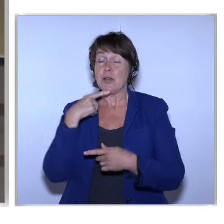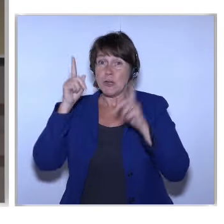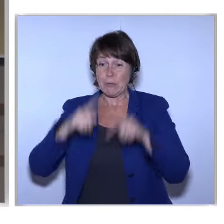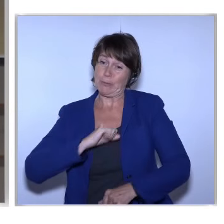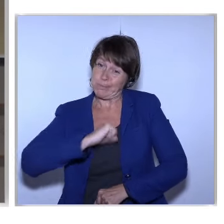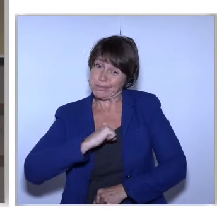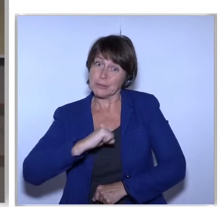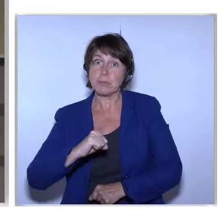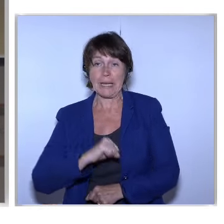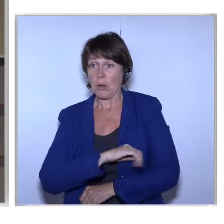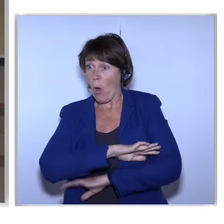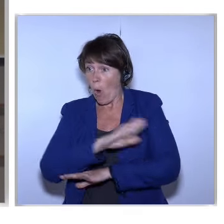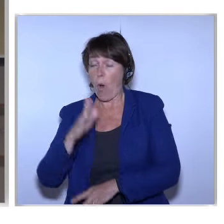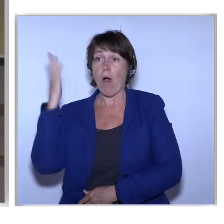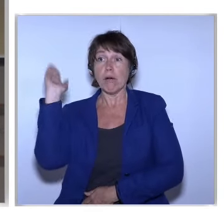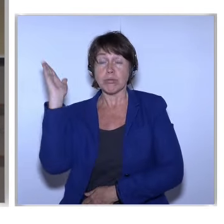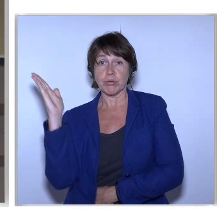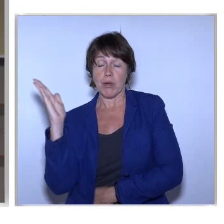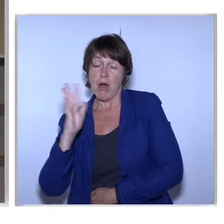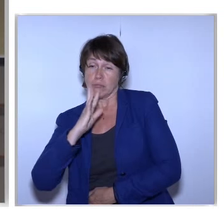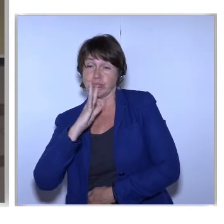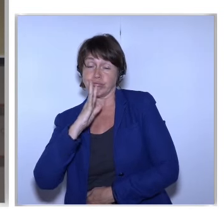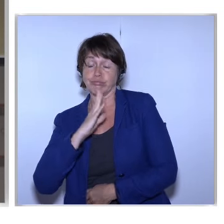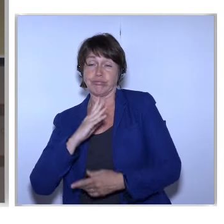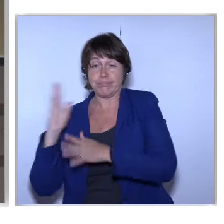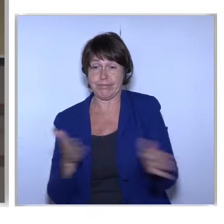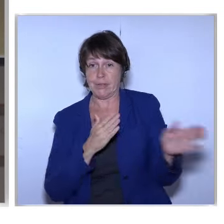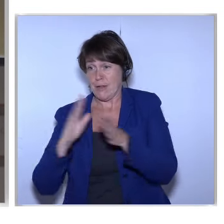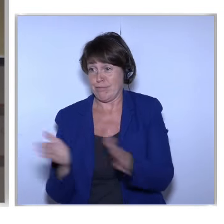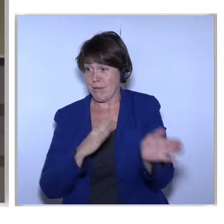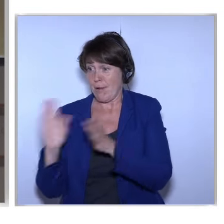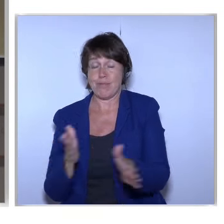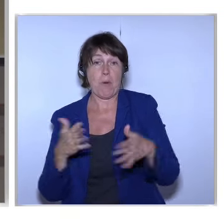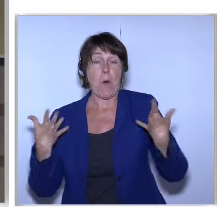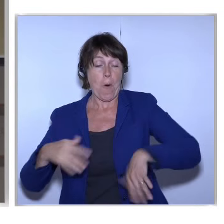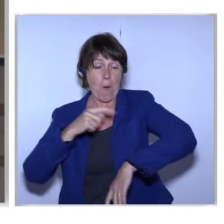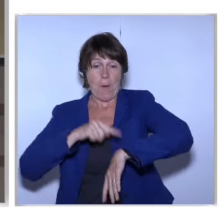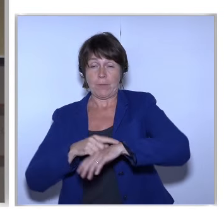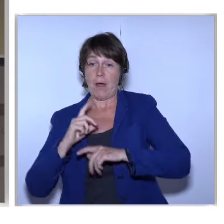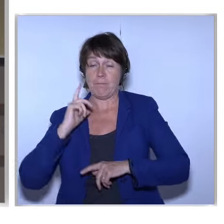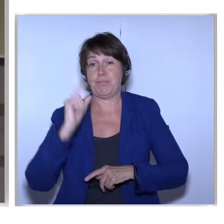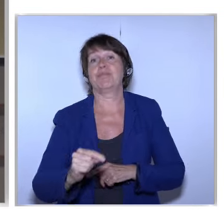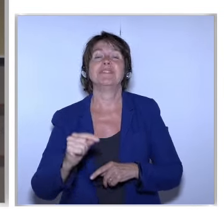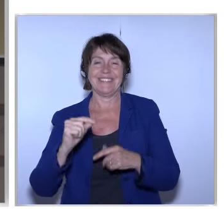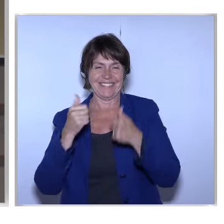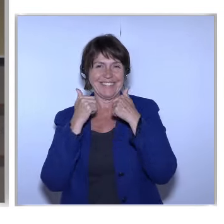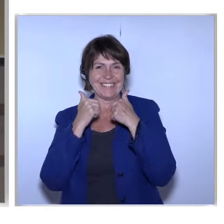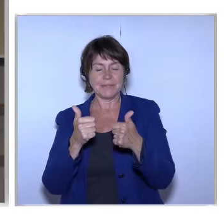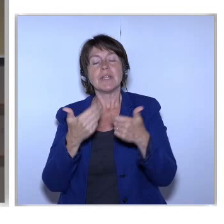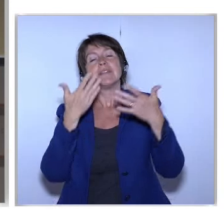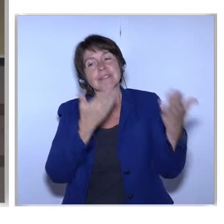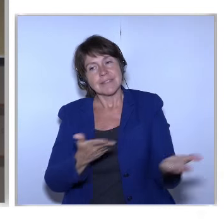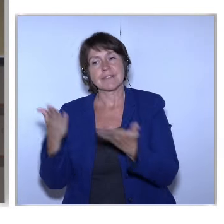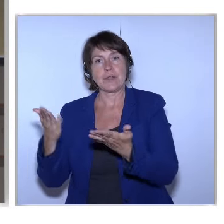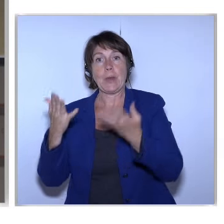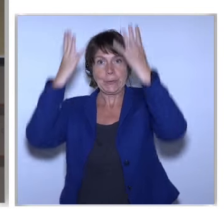Motoring Ahead There So Let Me Now Come To Her Royal Highness Princess